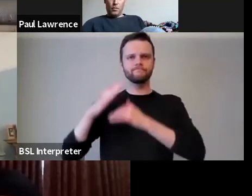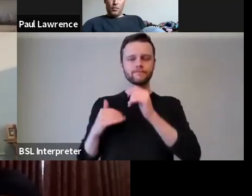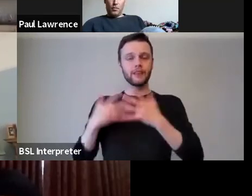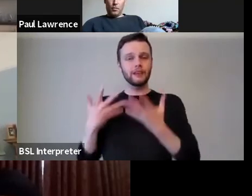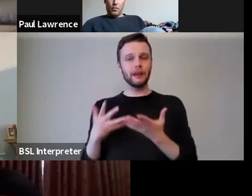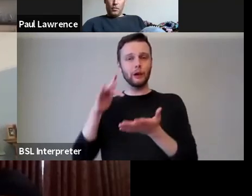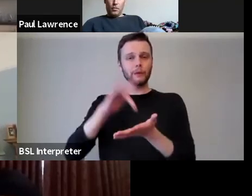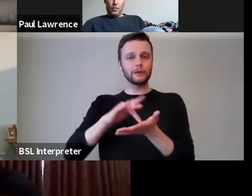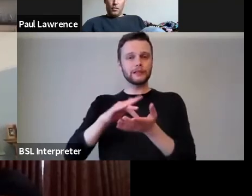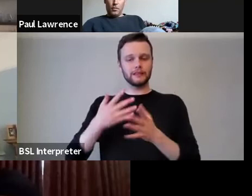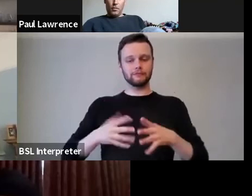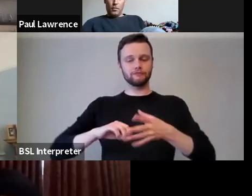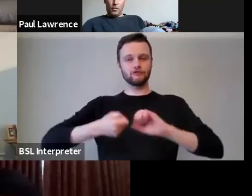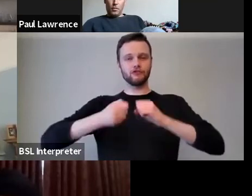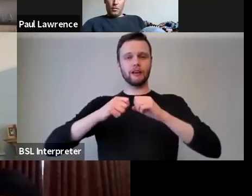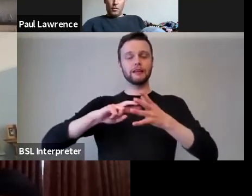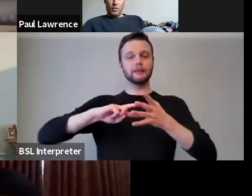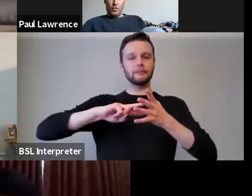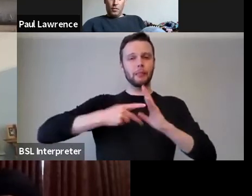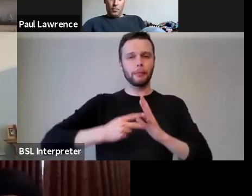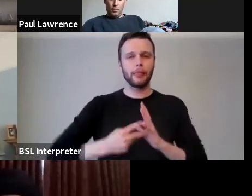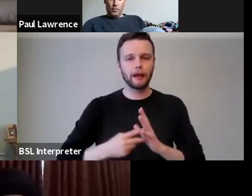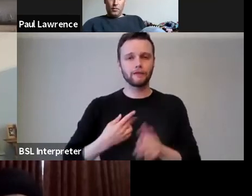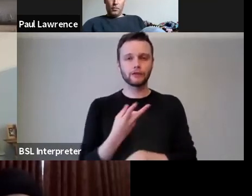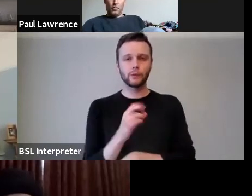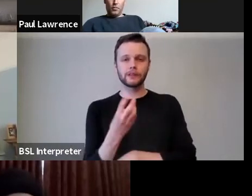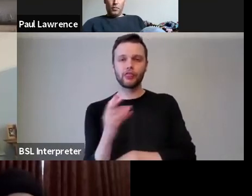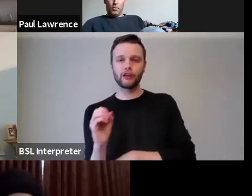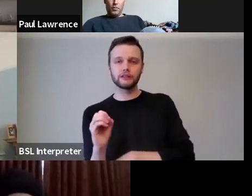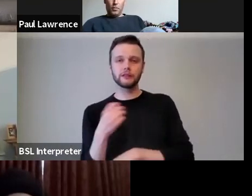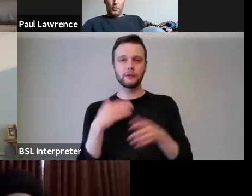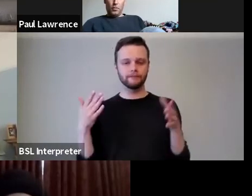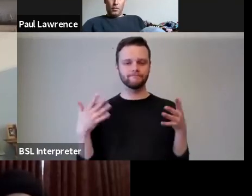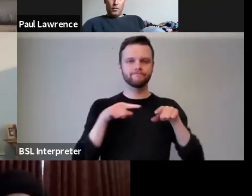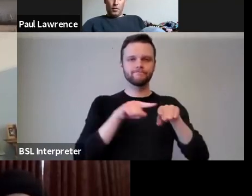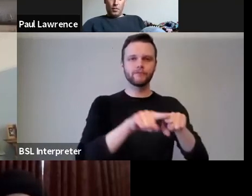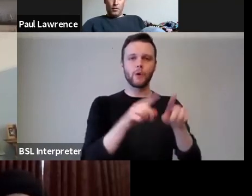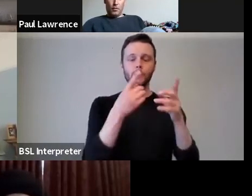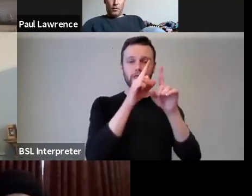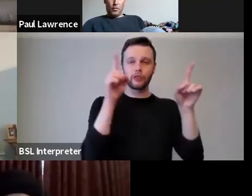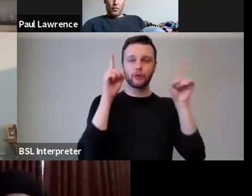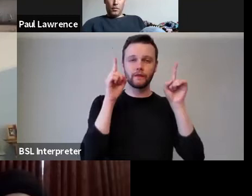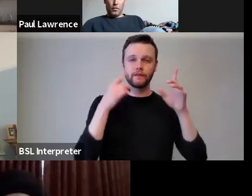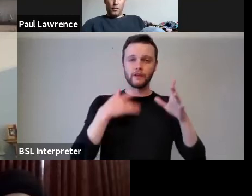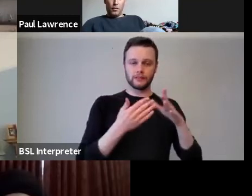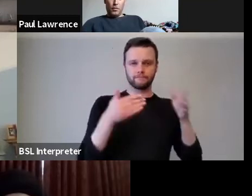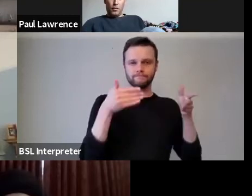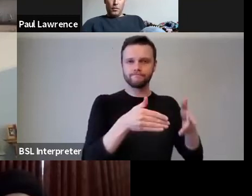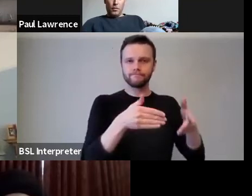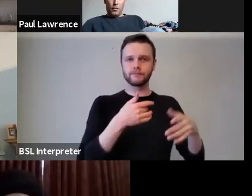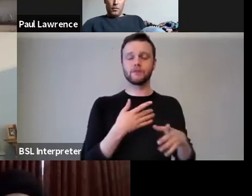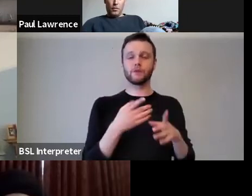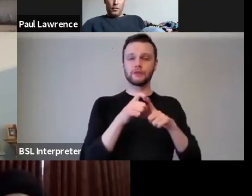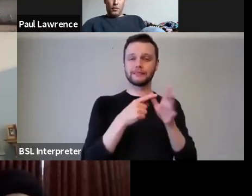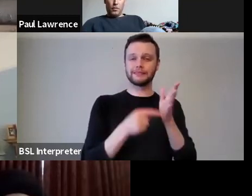developing a city plan for 2030 which converges with the university's ambitions, especially around data-driven innovation, which is a central